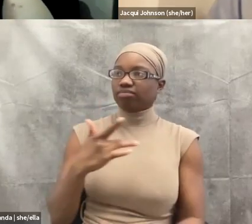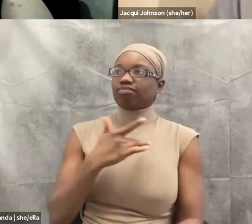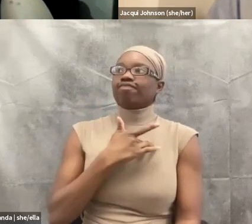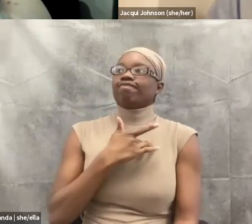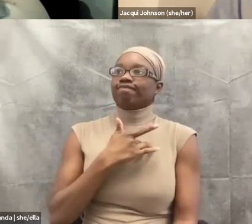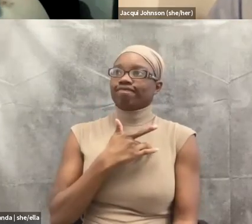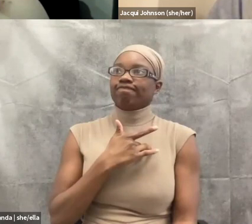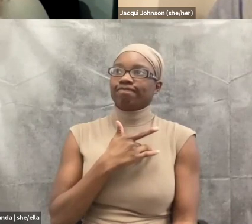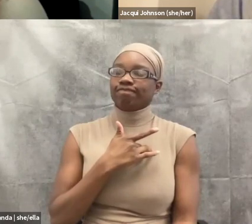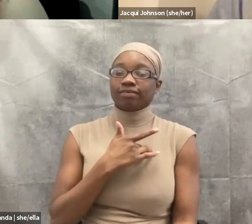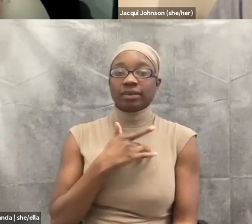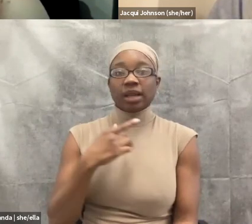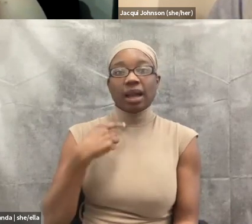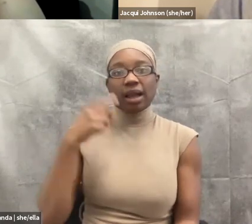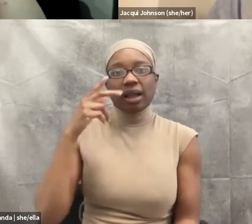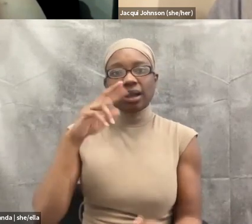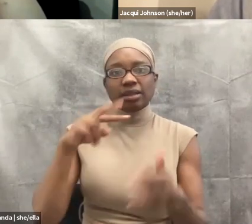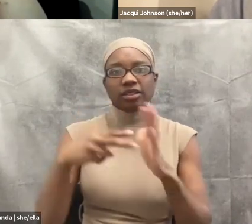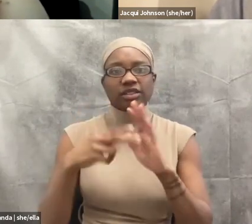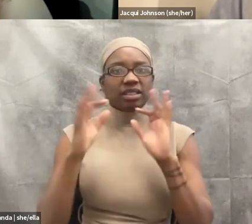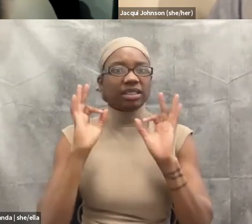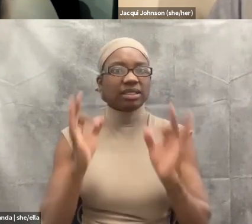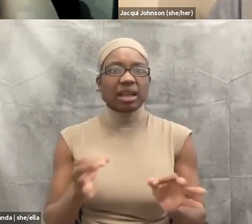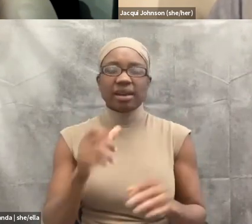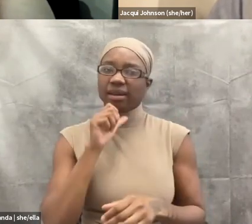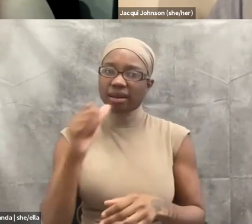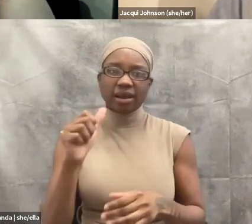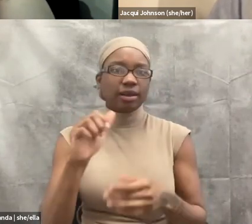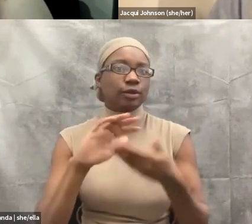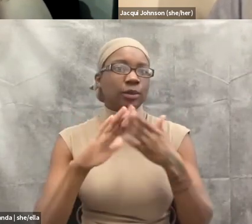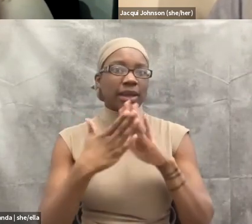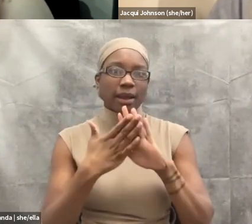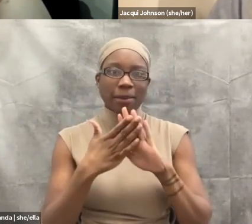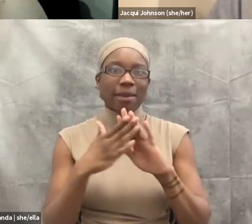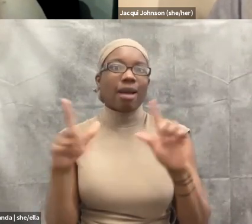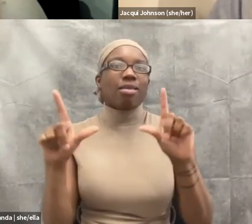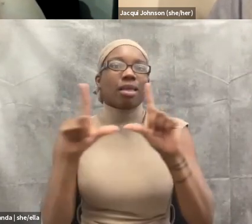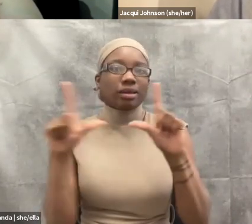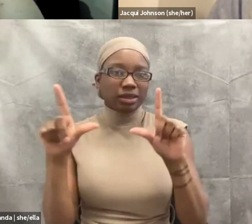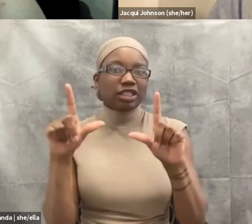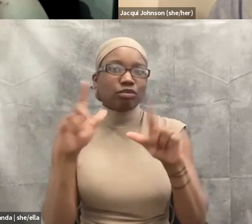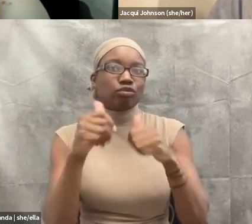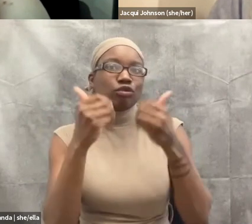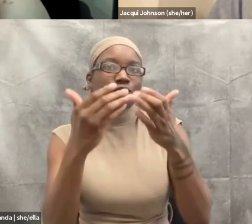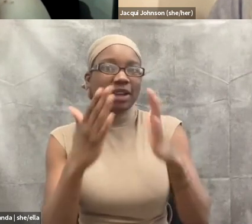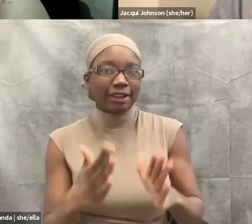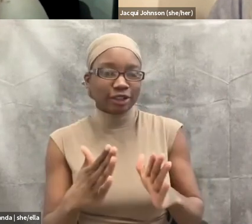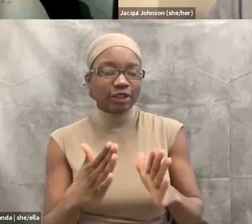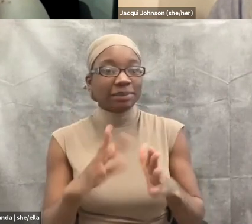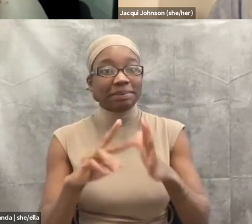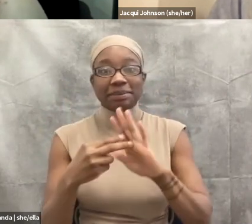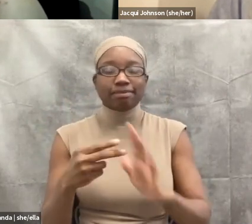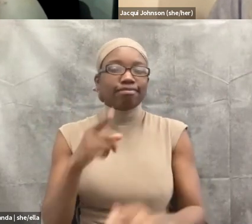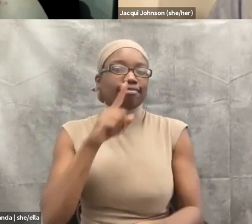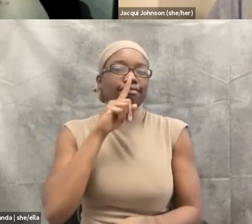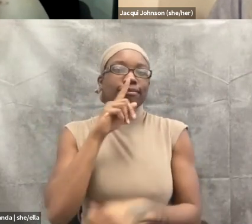become a licensed provider. Um, so I, uh, I don't have a clinical mental health degree. My, my work